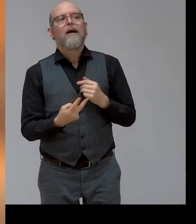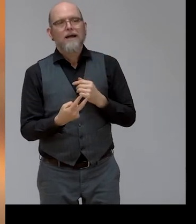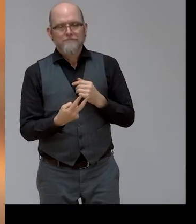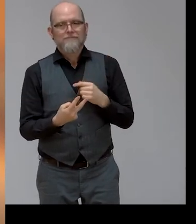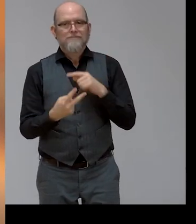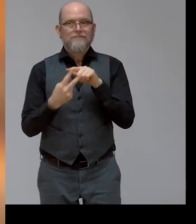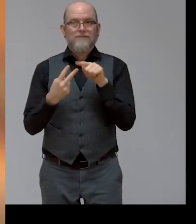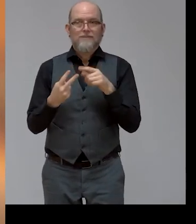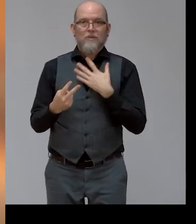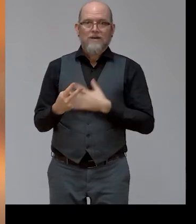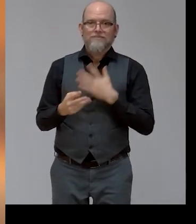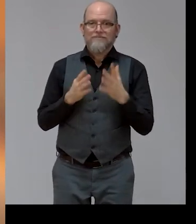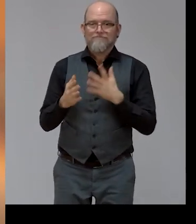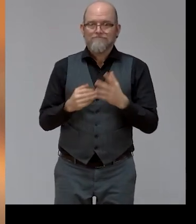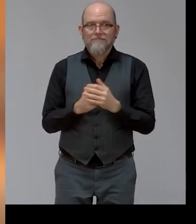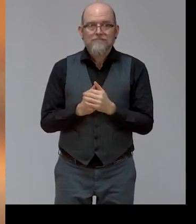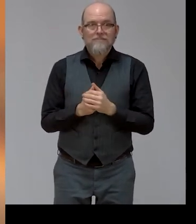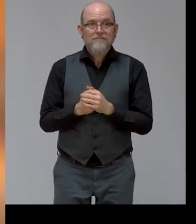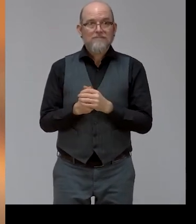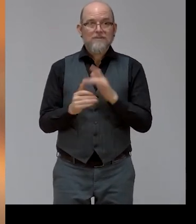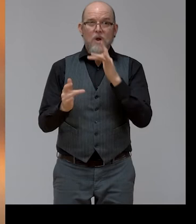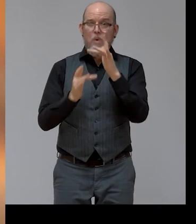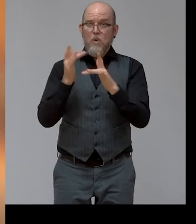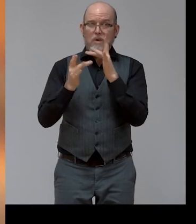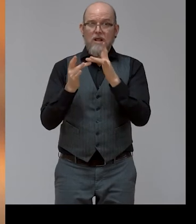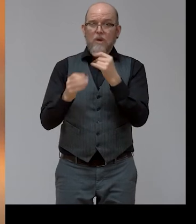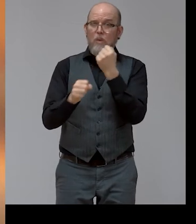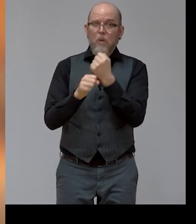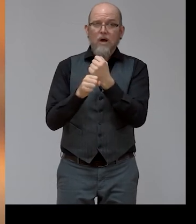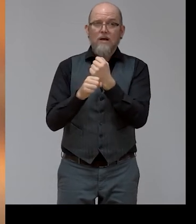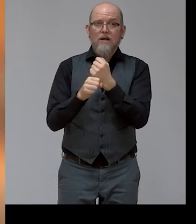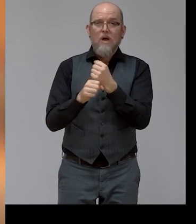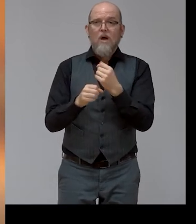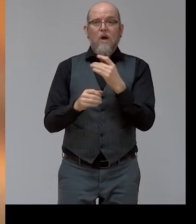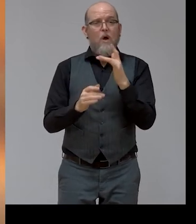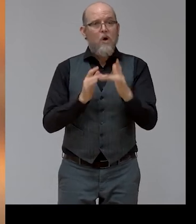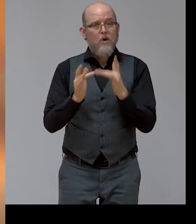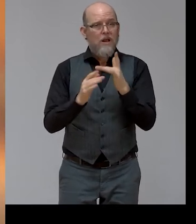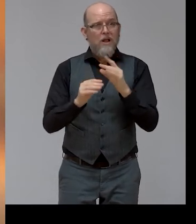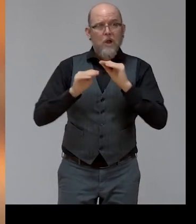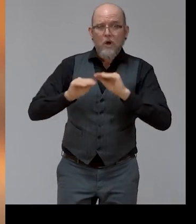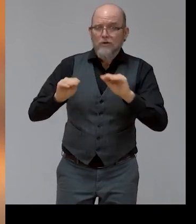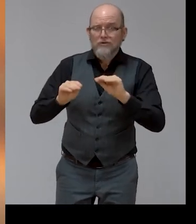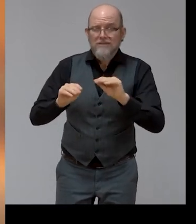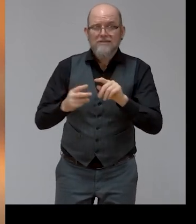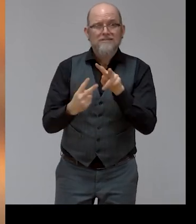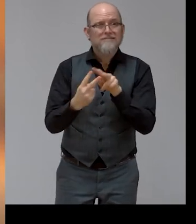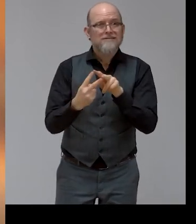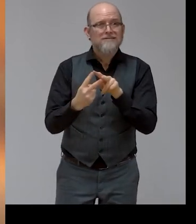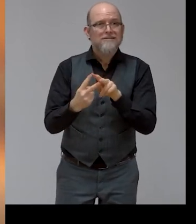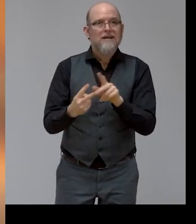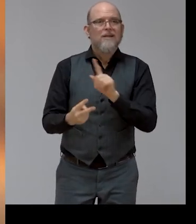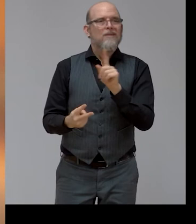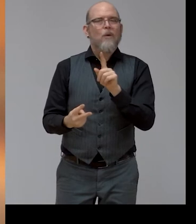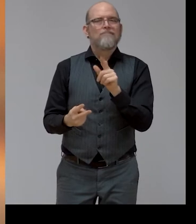all this online working and online coaching is not working for people with significant